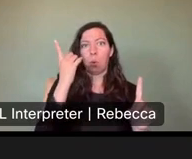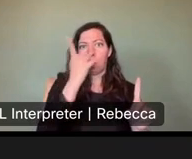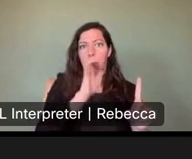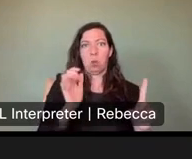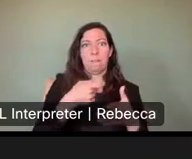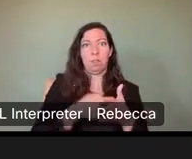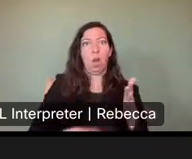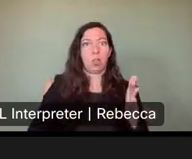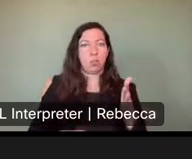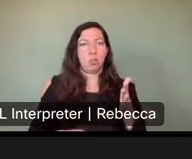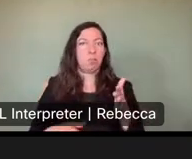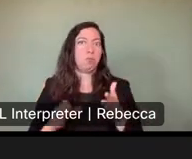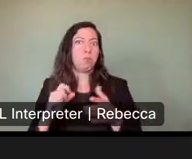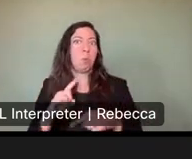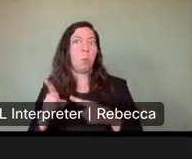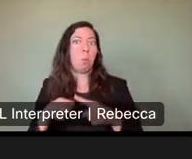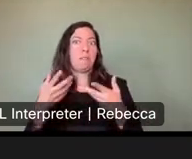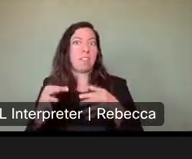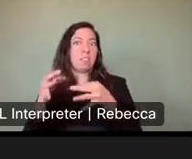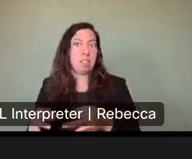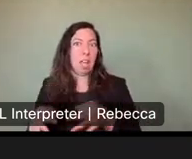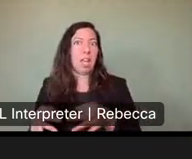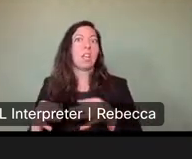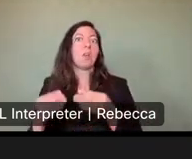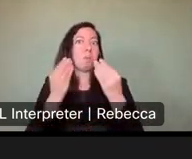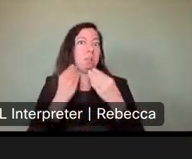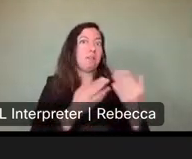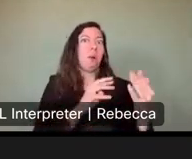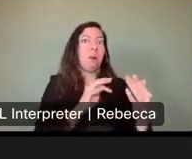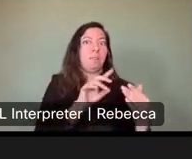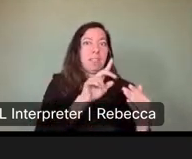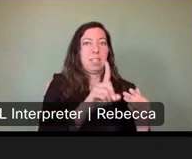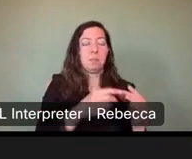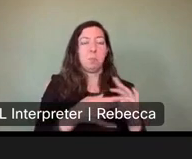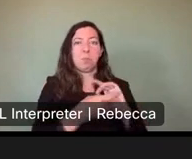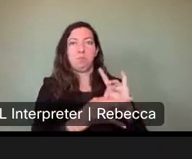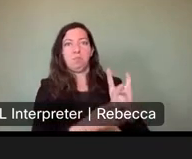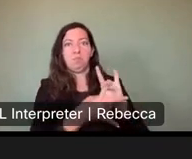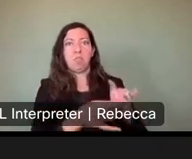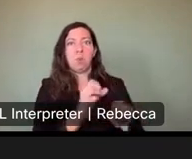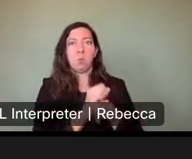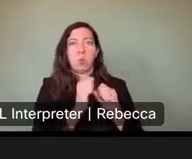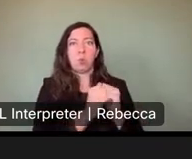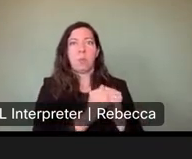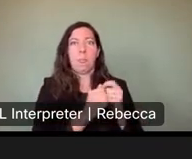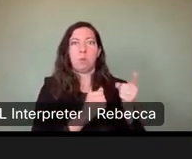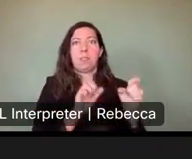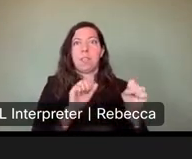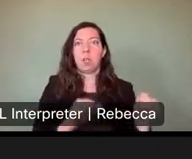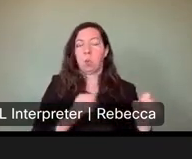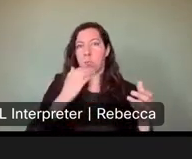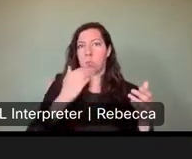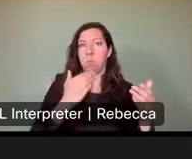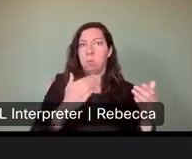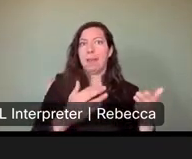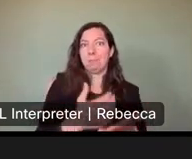that's how we would coordinate with another state agency in order for these registration fees to be implemented by them on our behalf, which is currently how